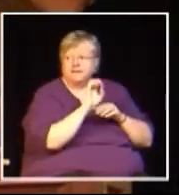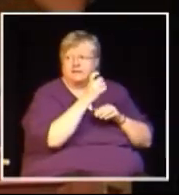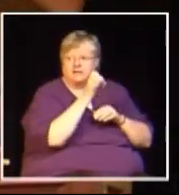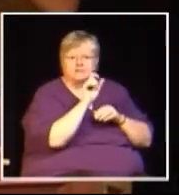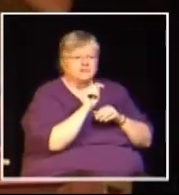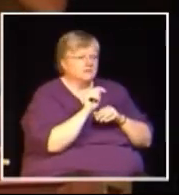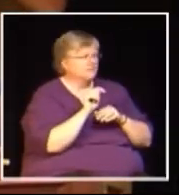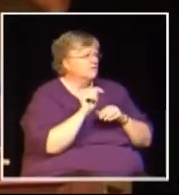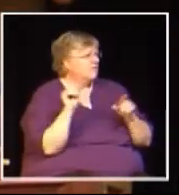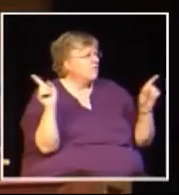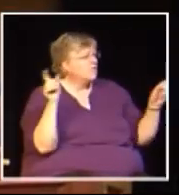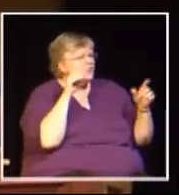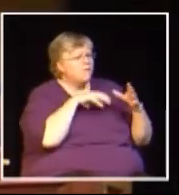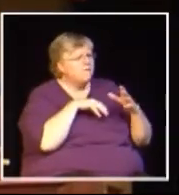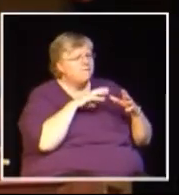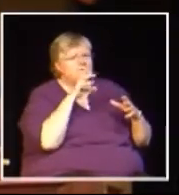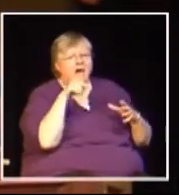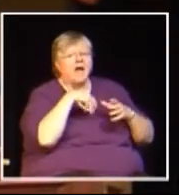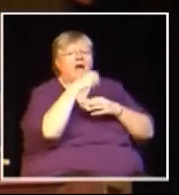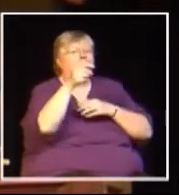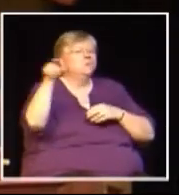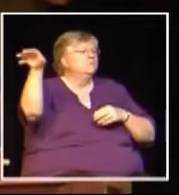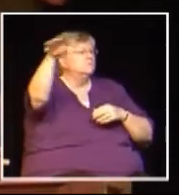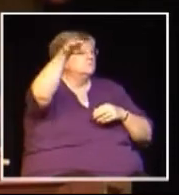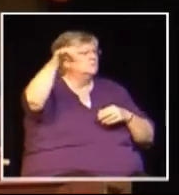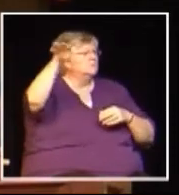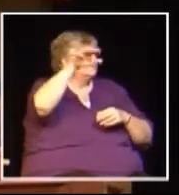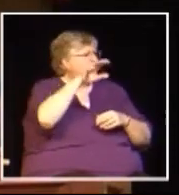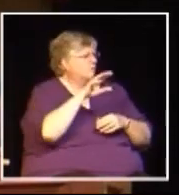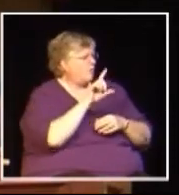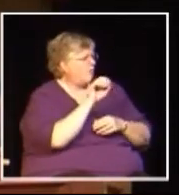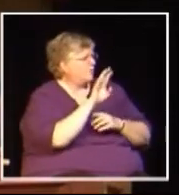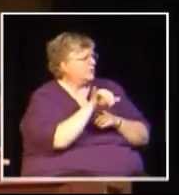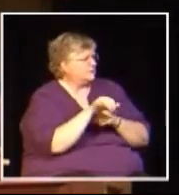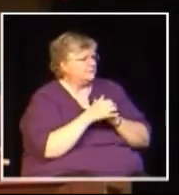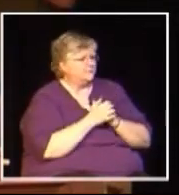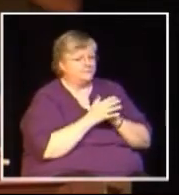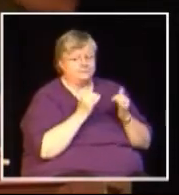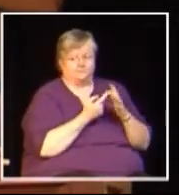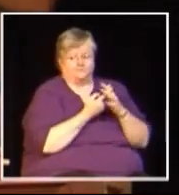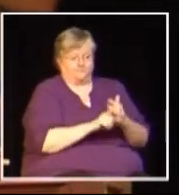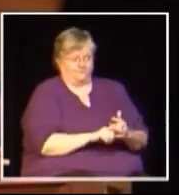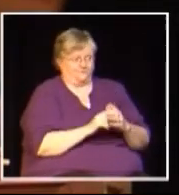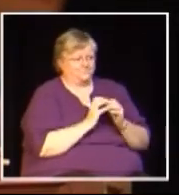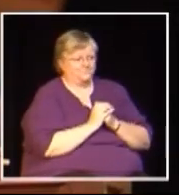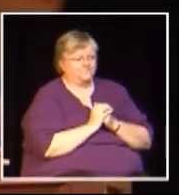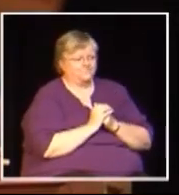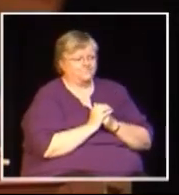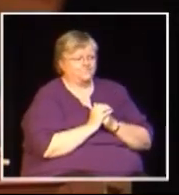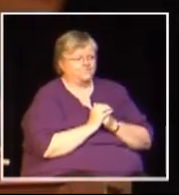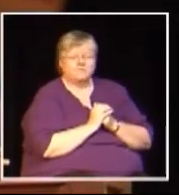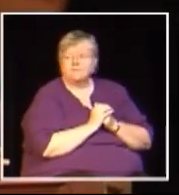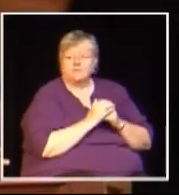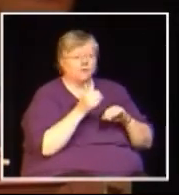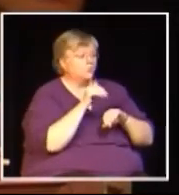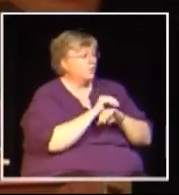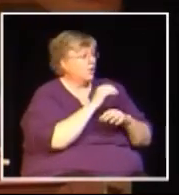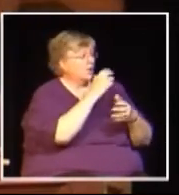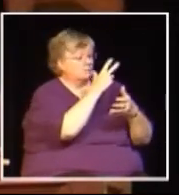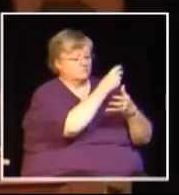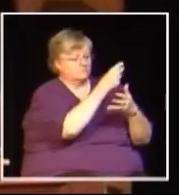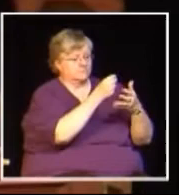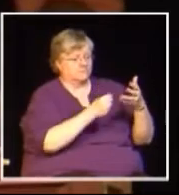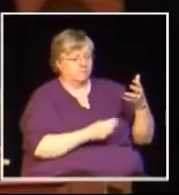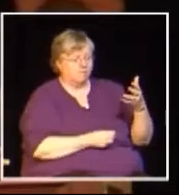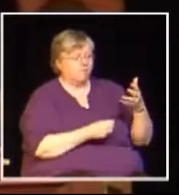theatre and go off to the left down the hallway, you'll see the washrooms. The exits are located, as you can see, under the